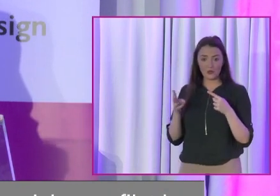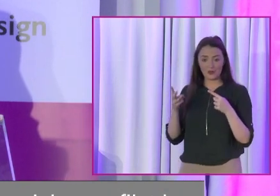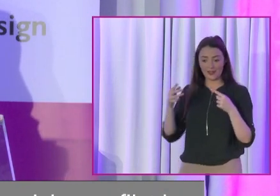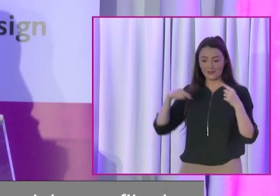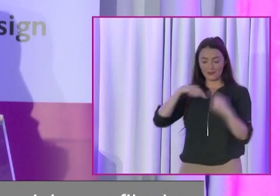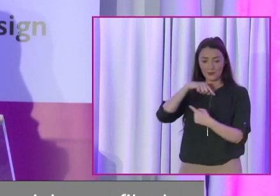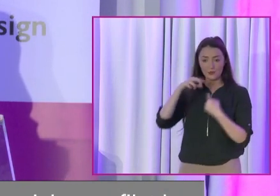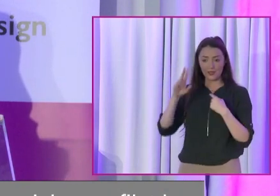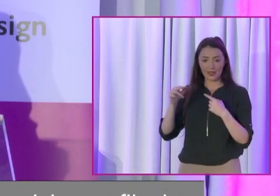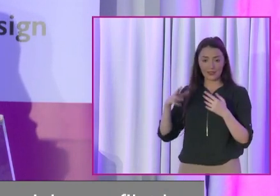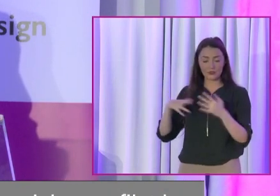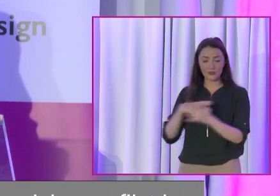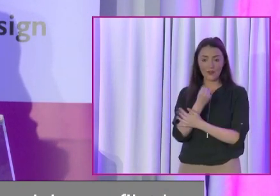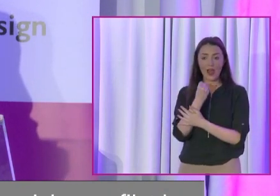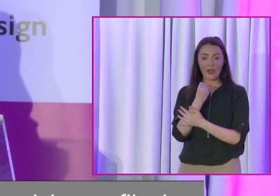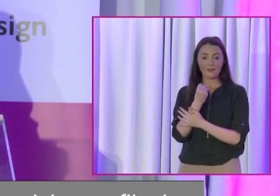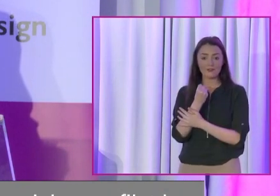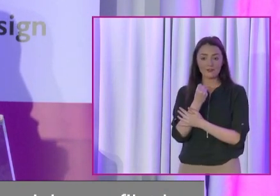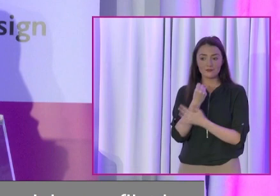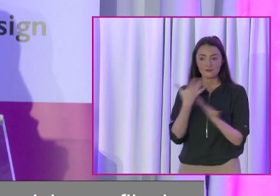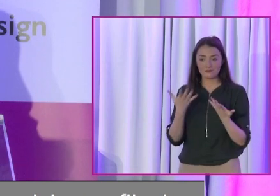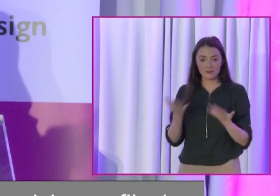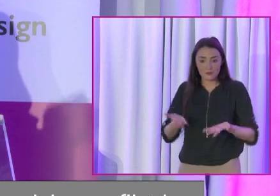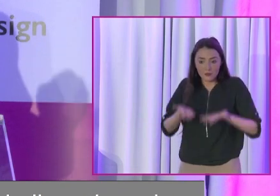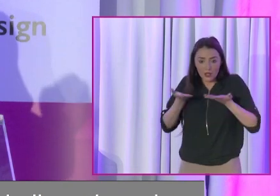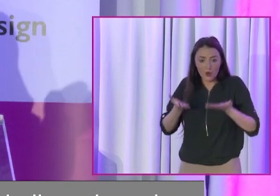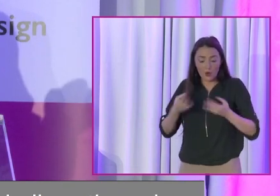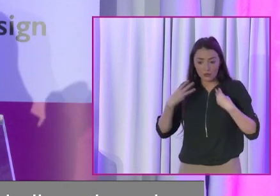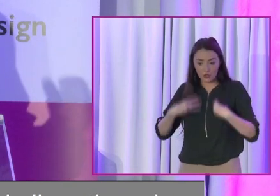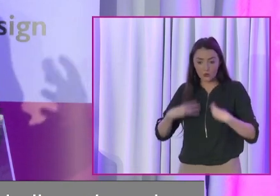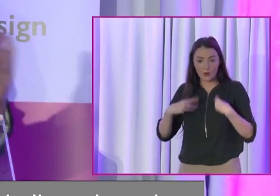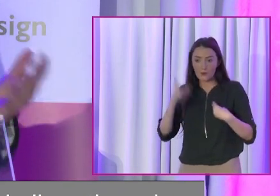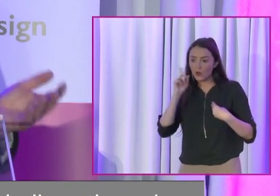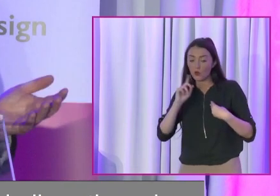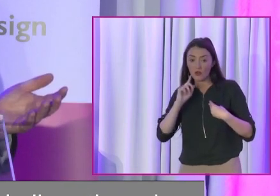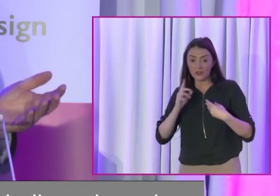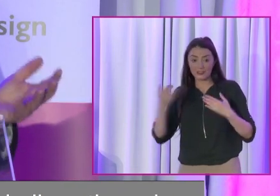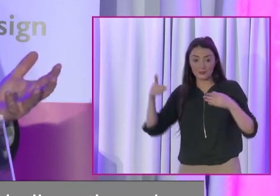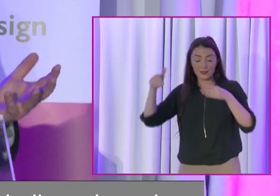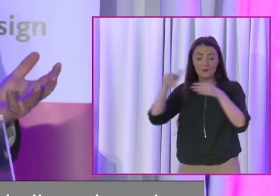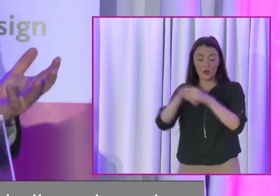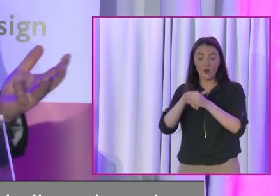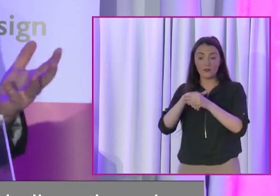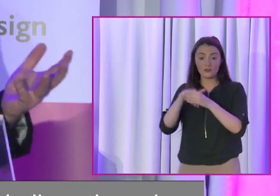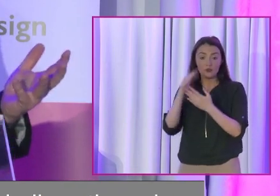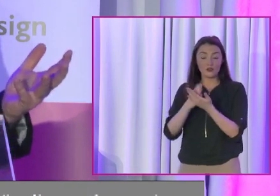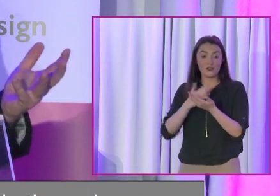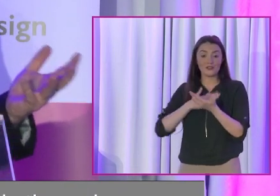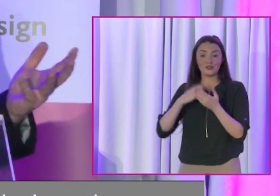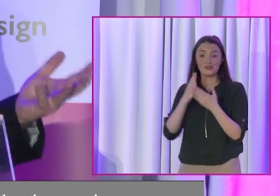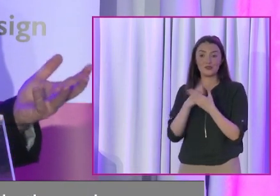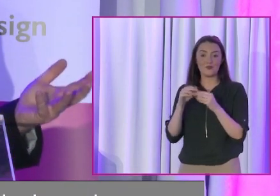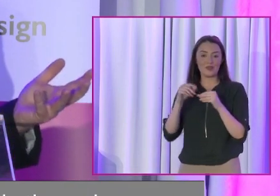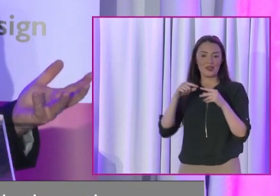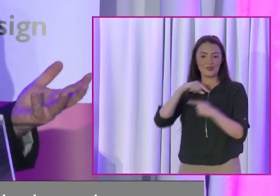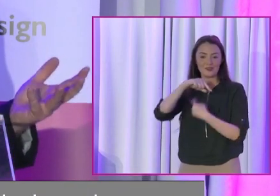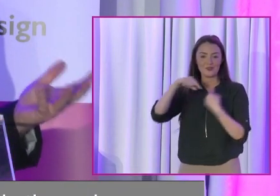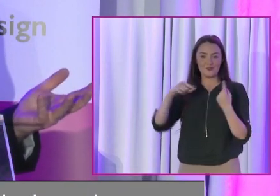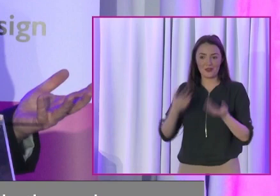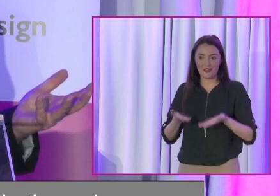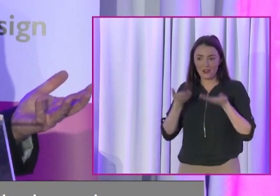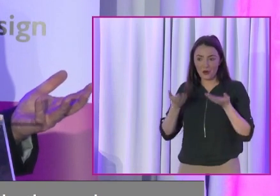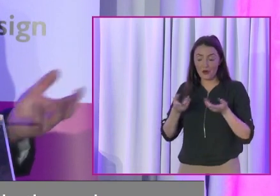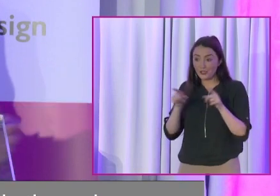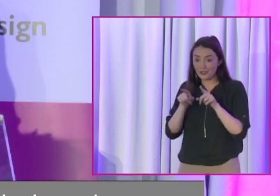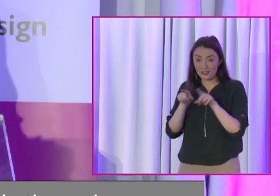species is through the empowerment of girls and women. So it's not just something that we should encourage. We